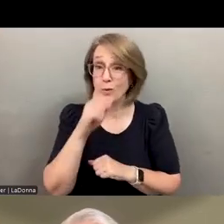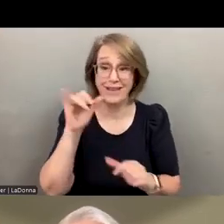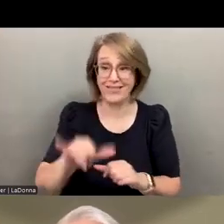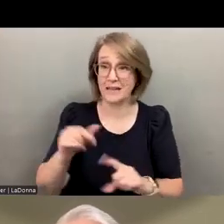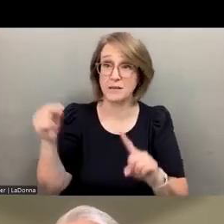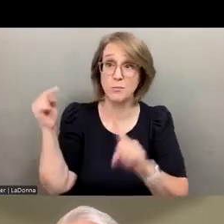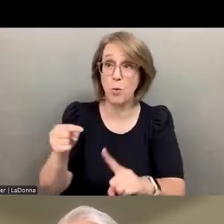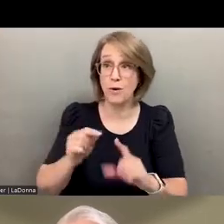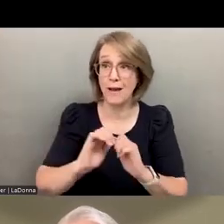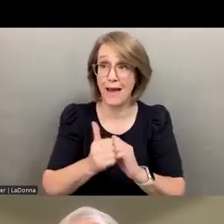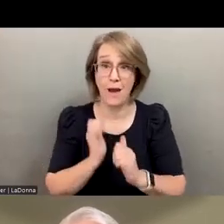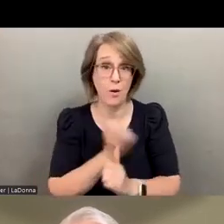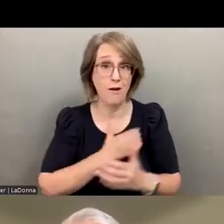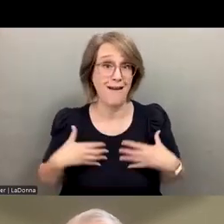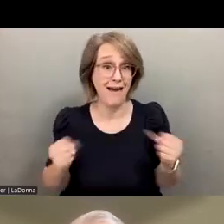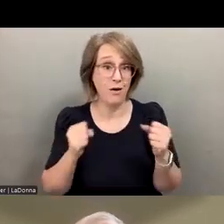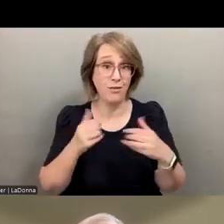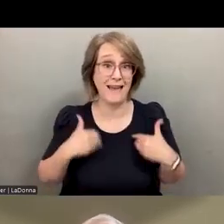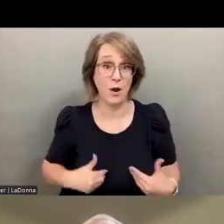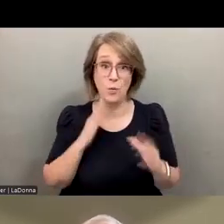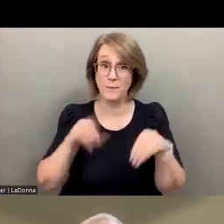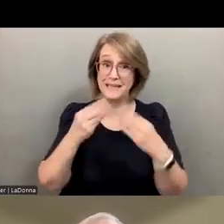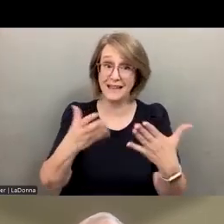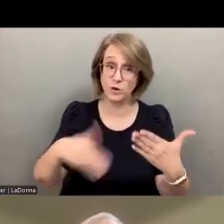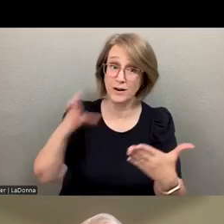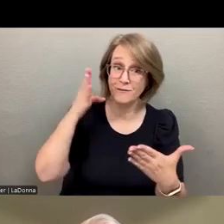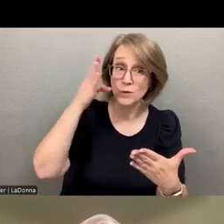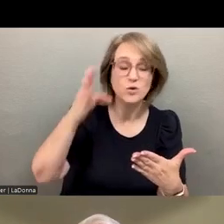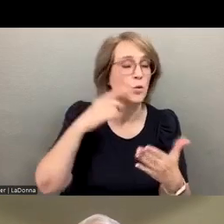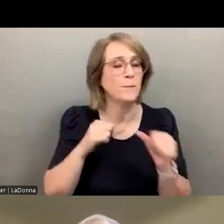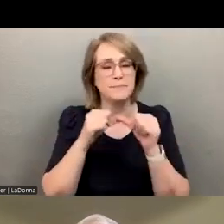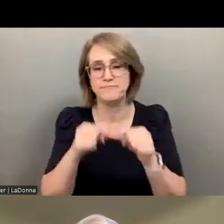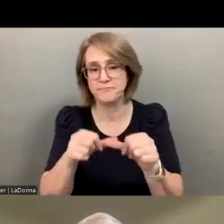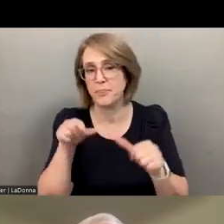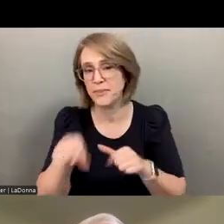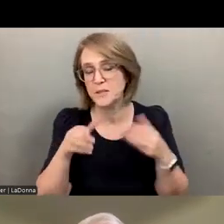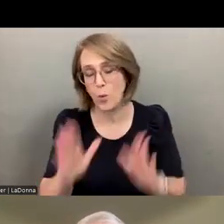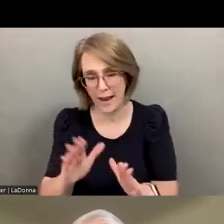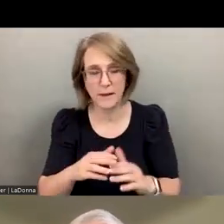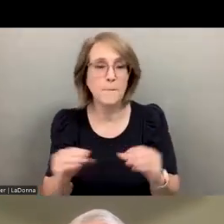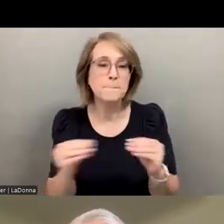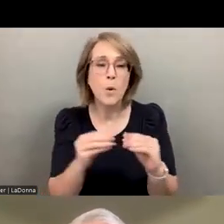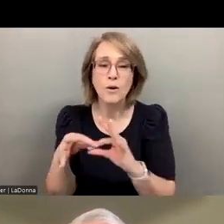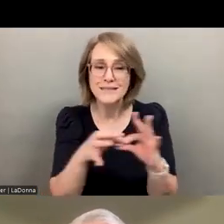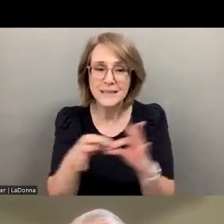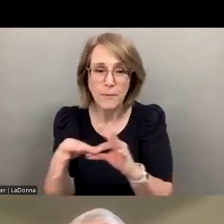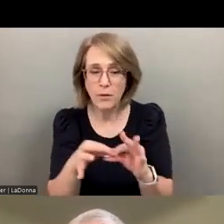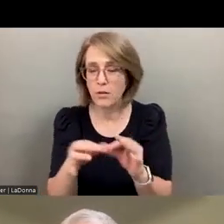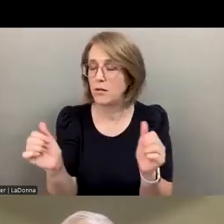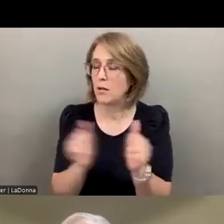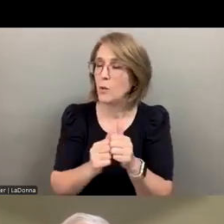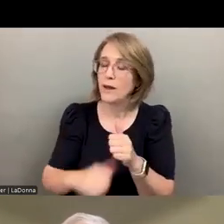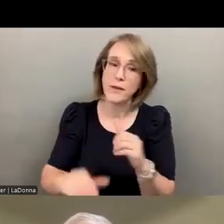healthcare will be delivered in the future. It's going to be a kind of symbiotic relationship with computing and technology. And